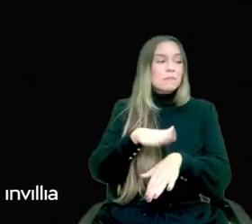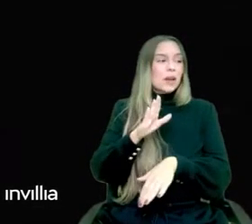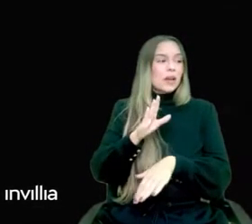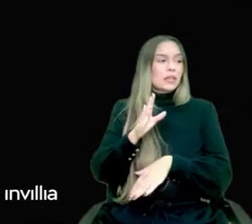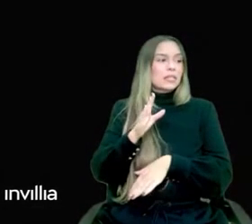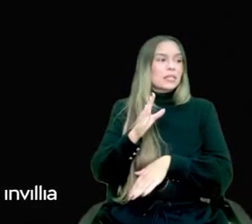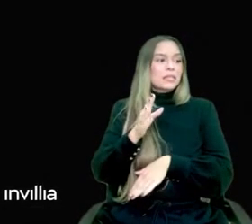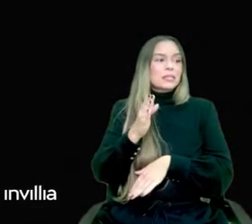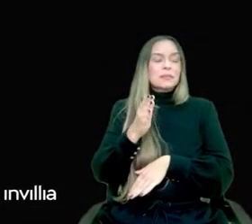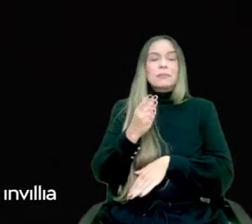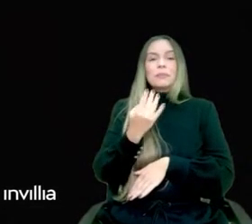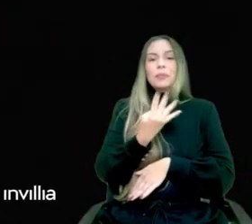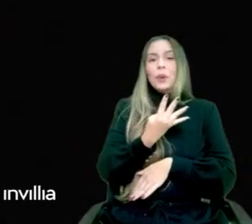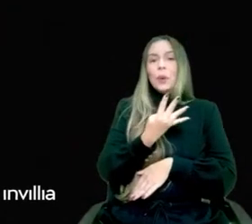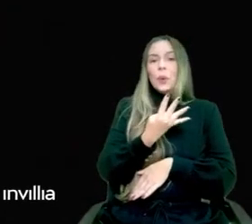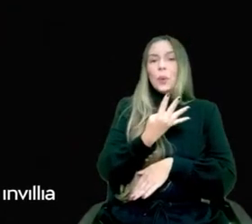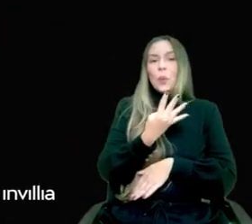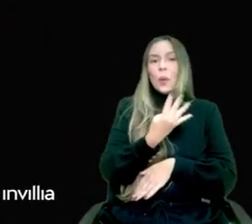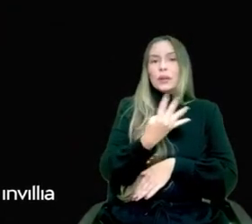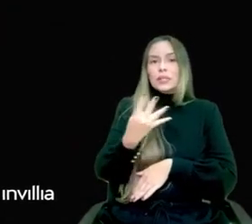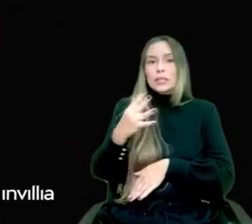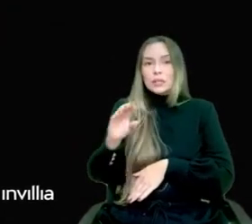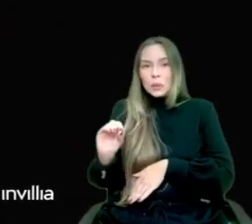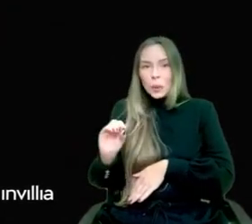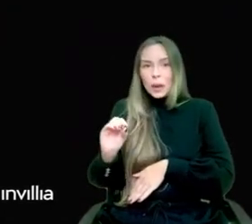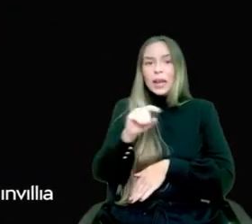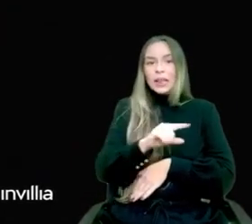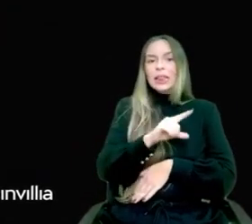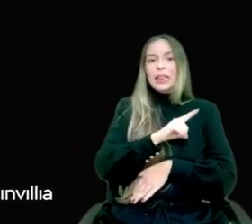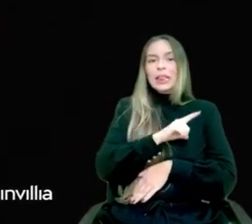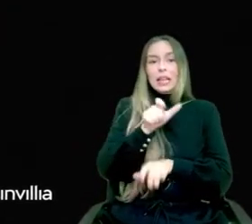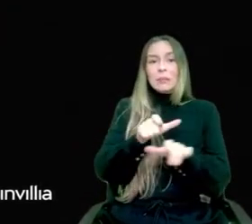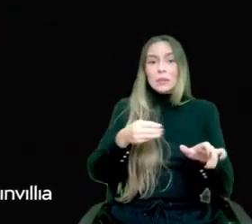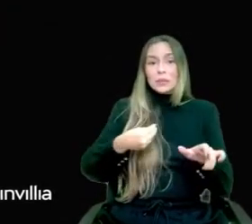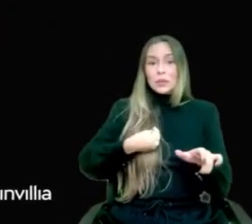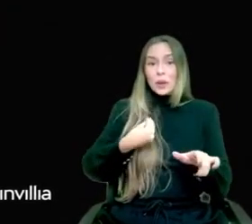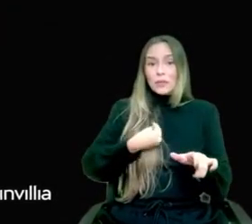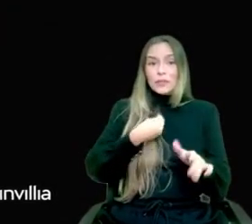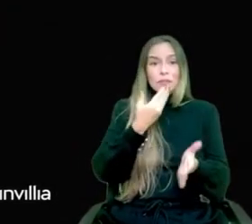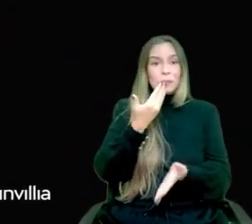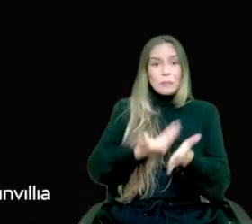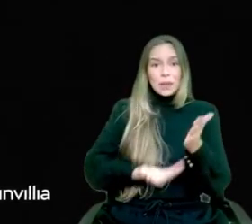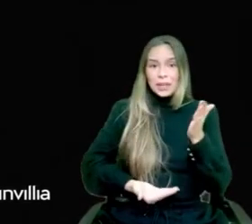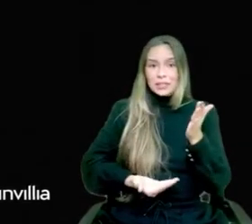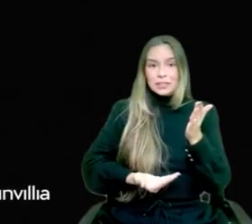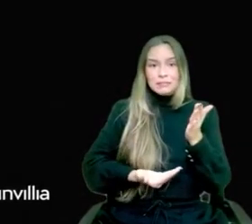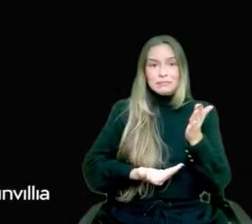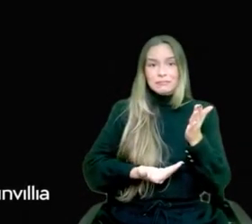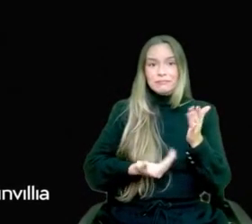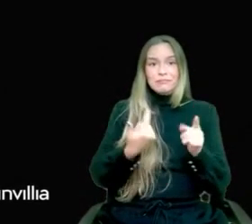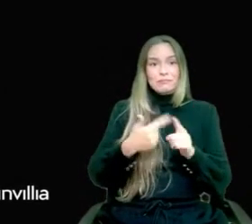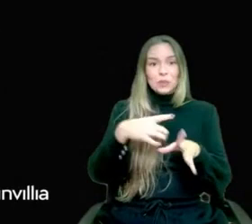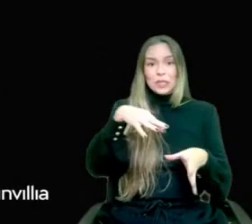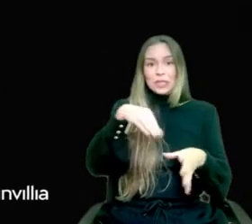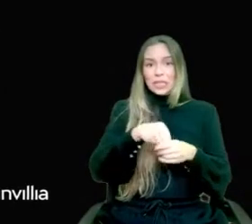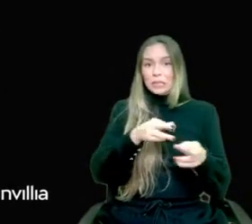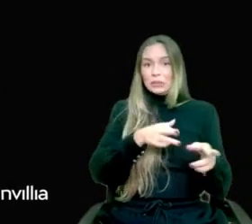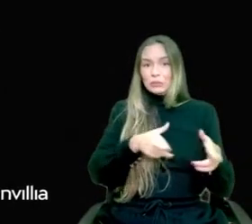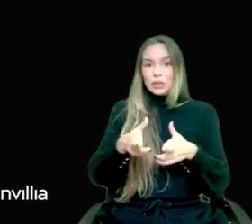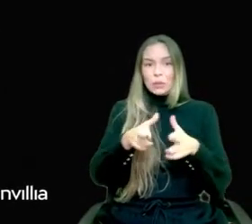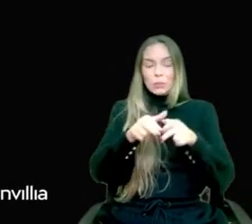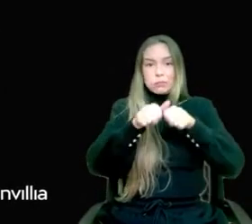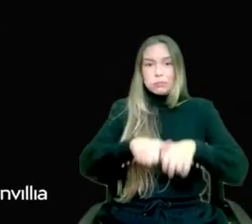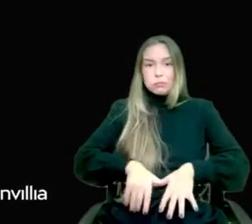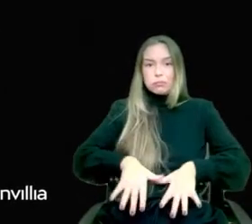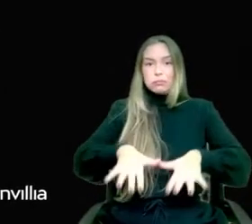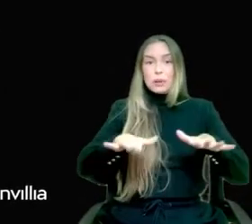lost due to landslides or being taken by impetuous waters. And there are more than 100 missing